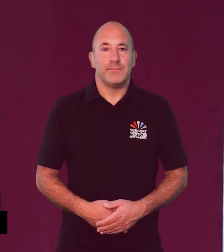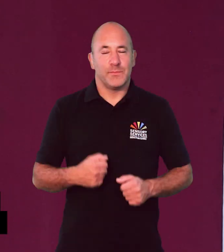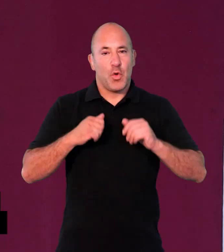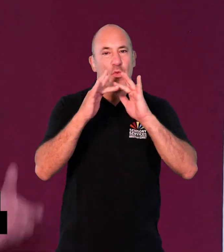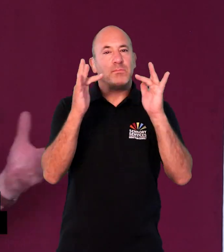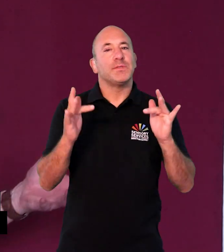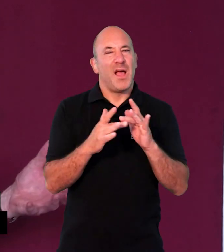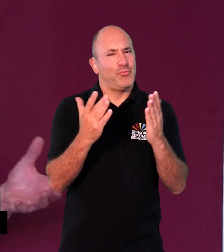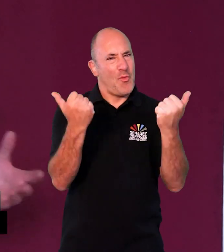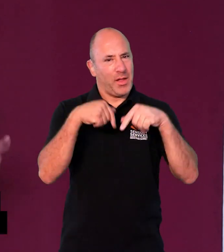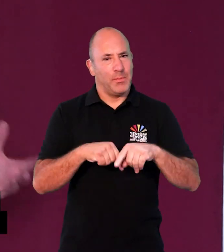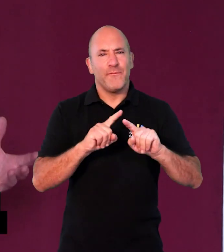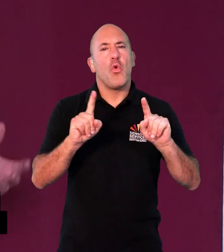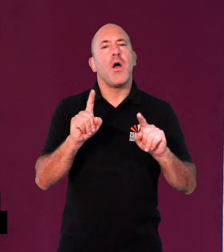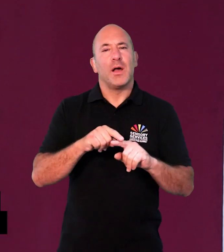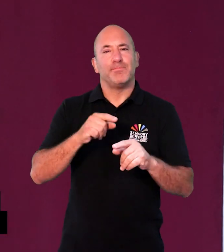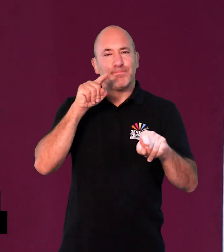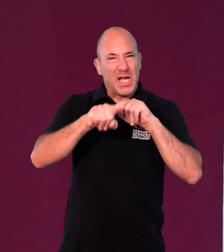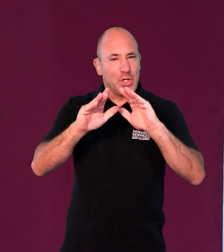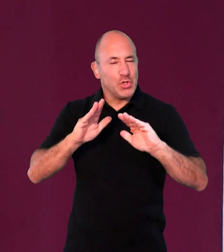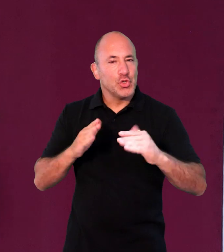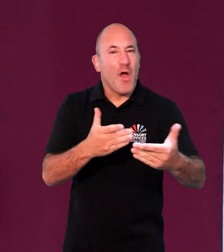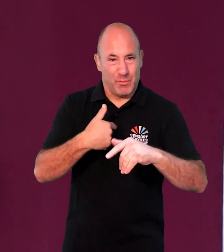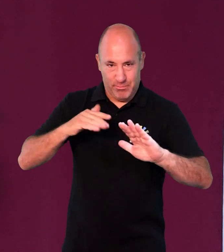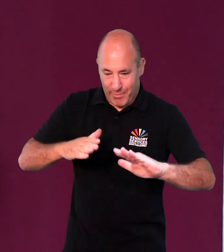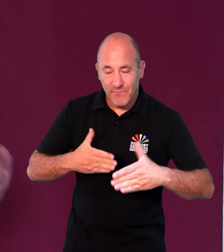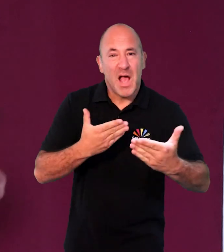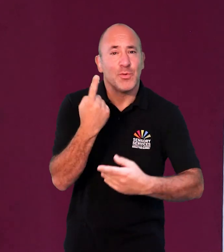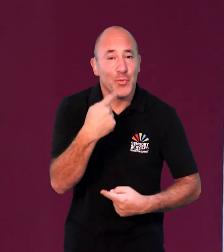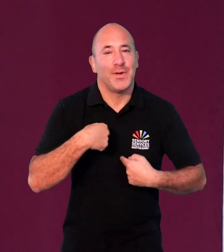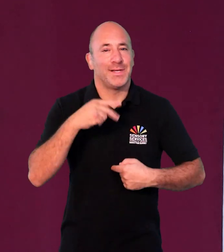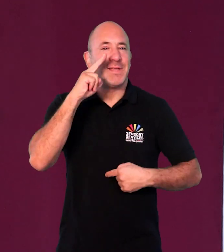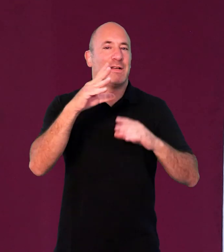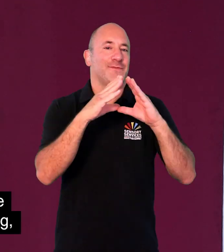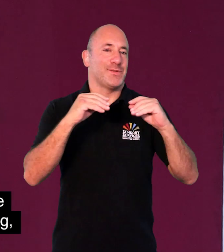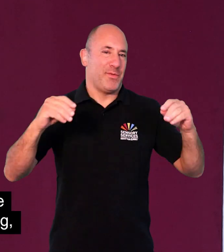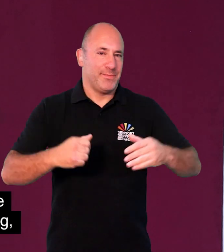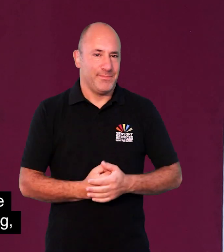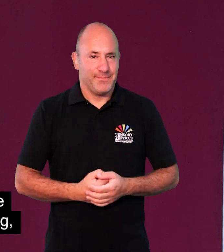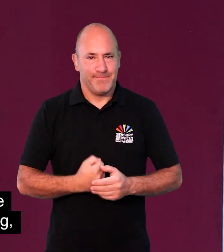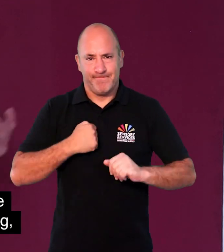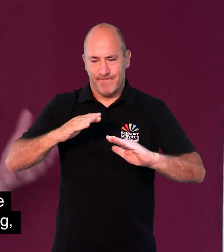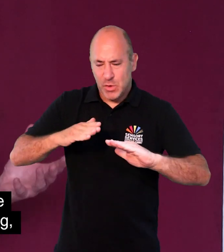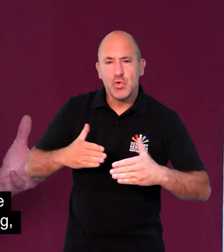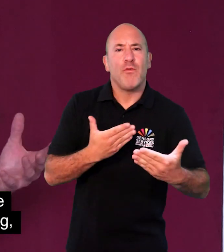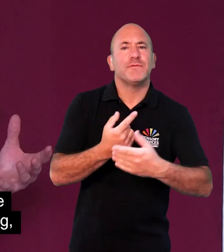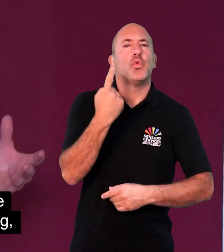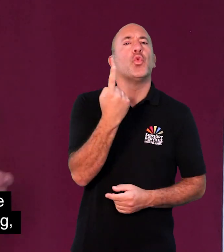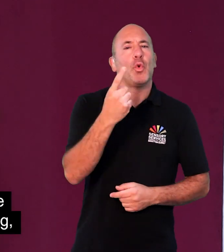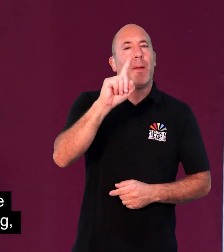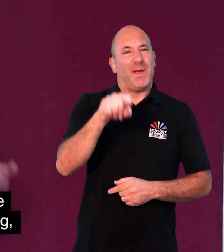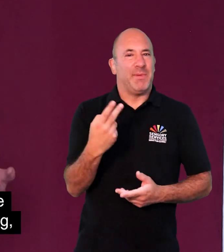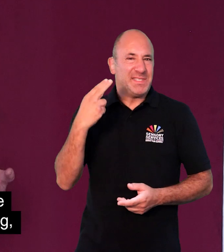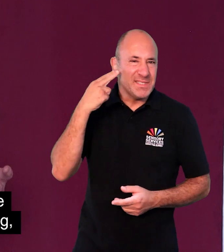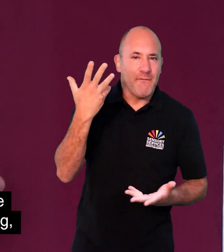Welcome to the website for the specialist services provided by us, Suck for Surrey. Our services are for